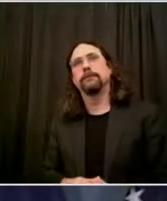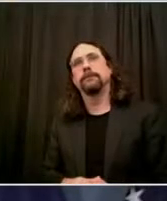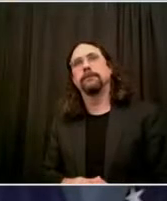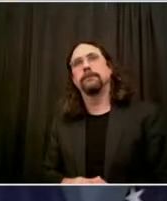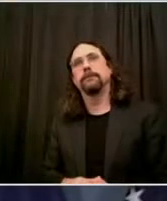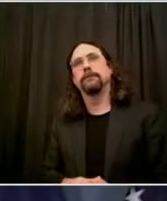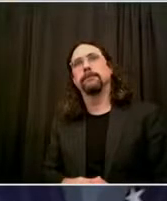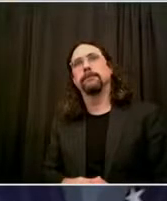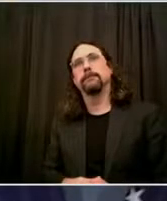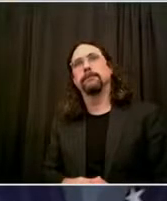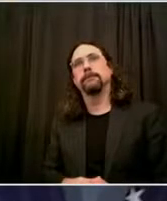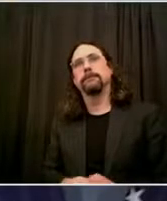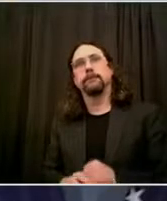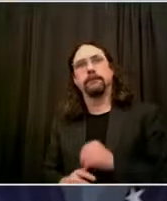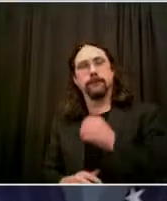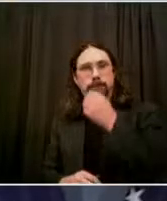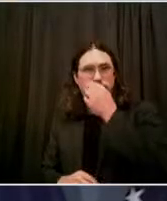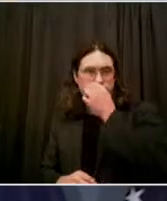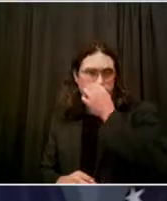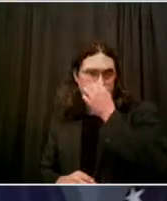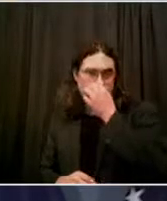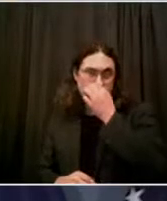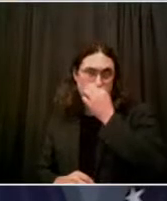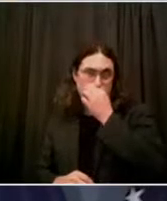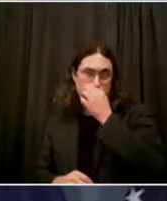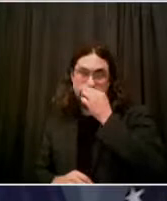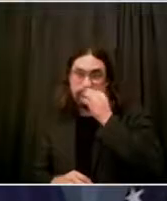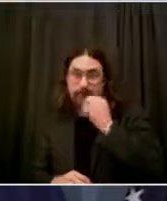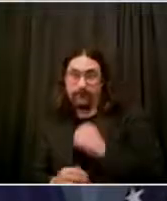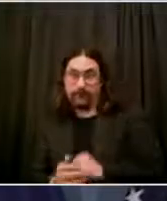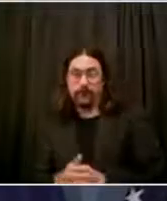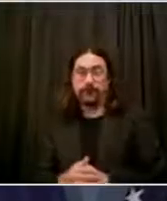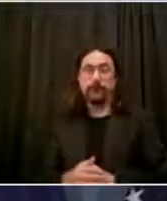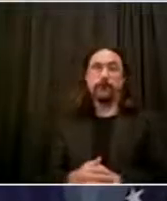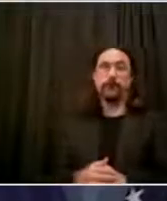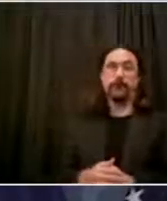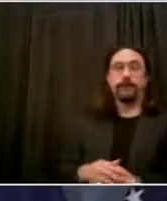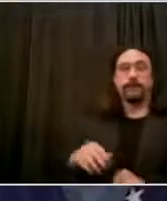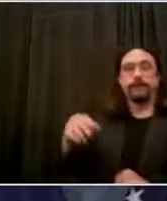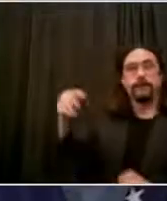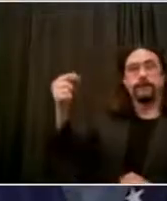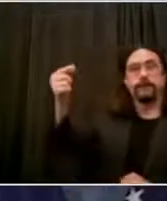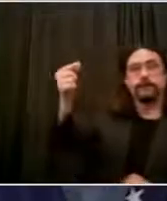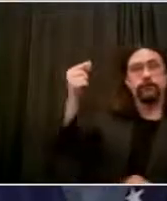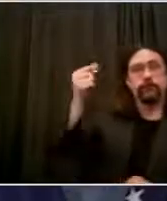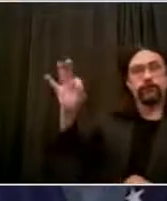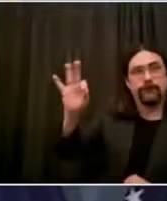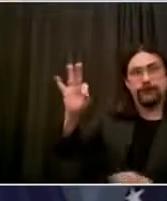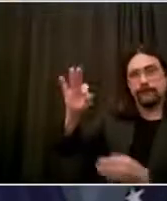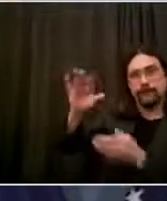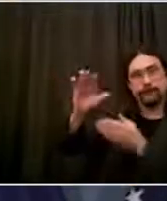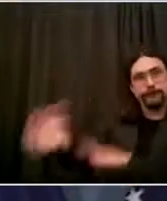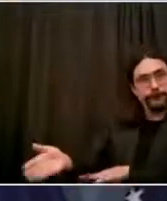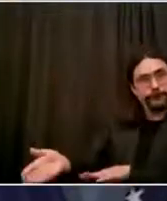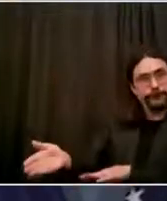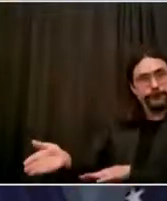including after the death of Eric Garner right here in New York City? Yes, Julia. In fact,